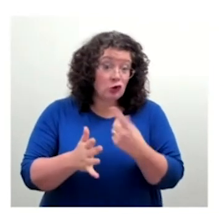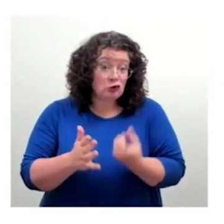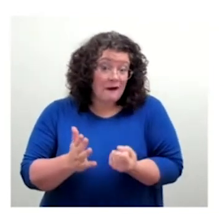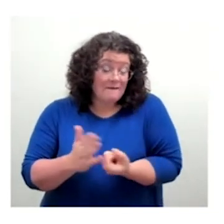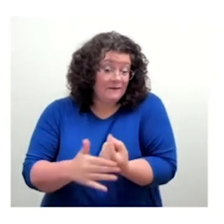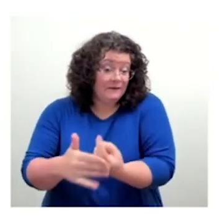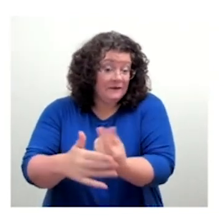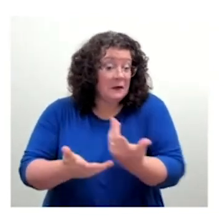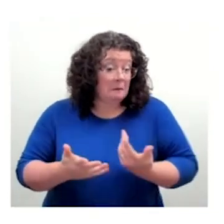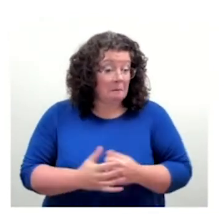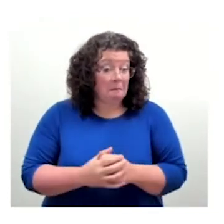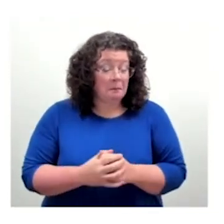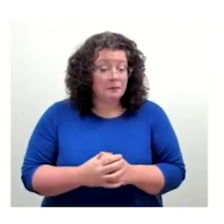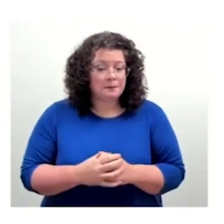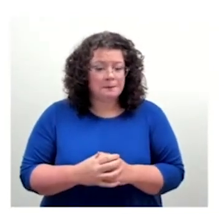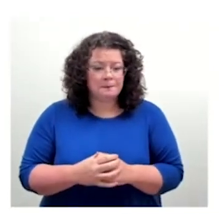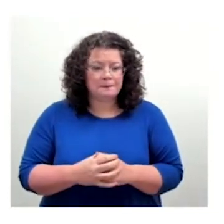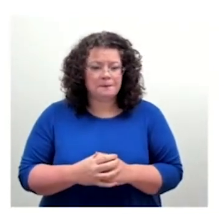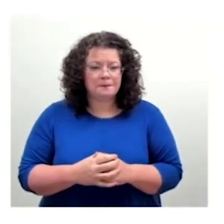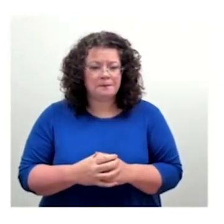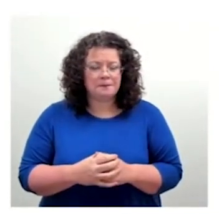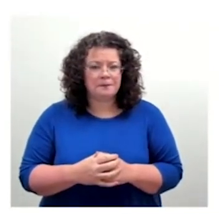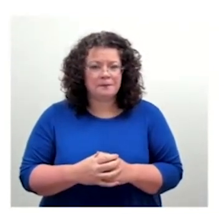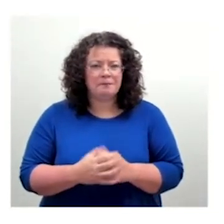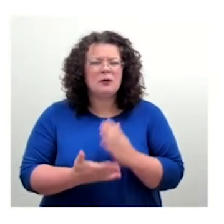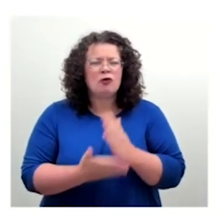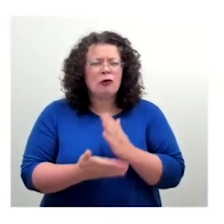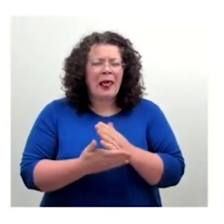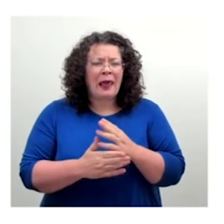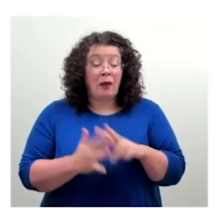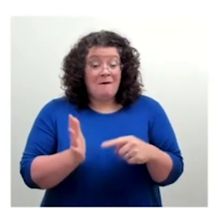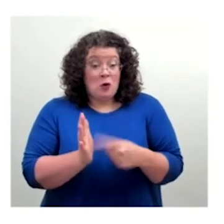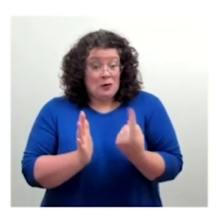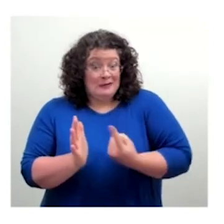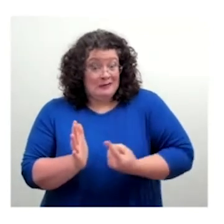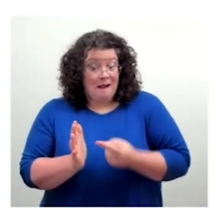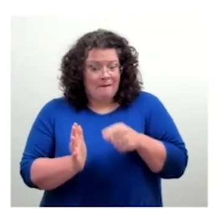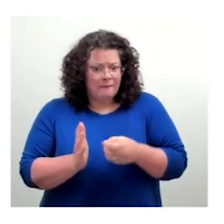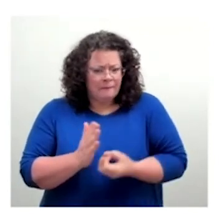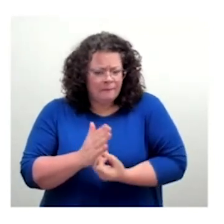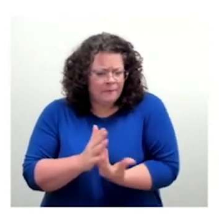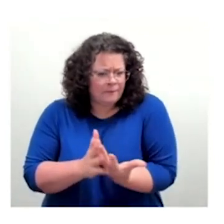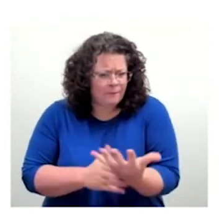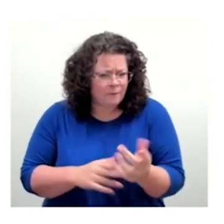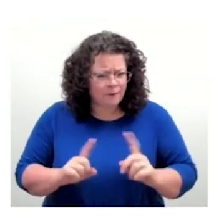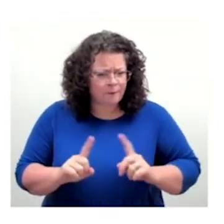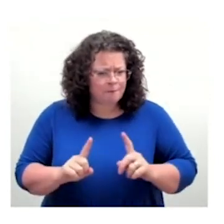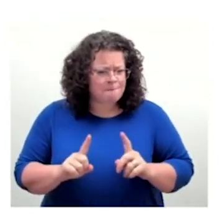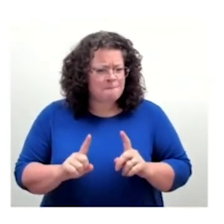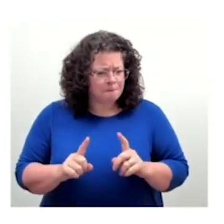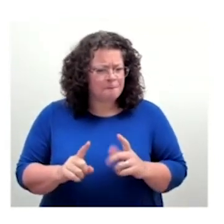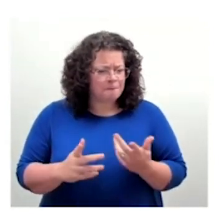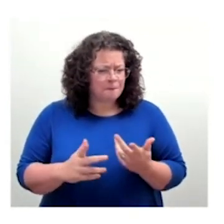but I think outside of it, with the three of us, and there's another friend who's involved as well, you know, it's furthering our own